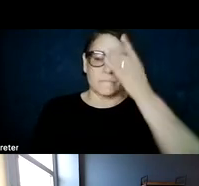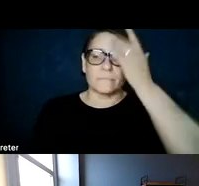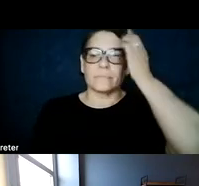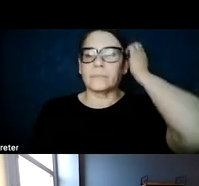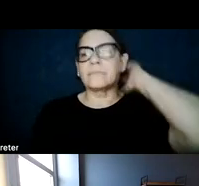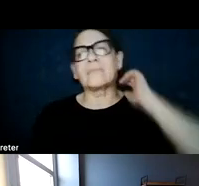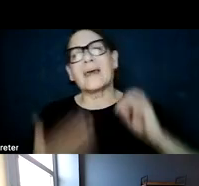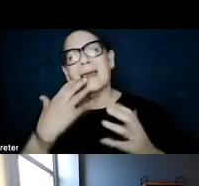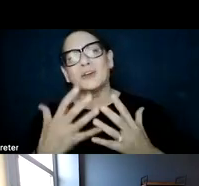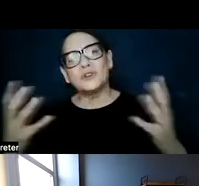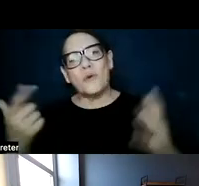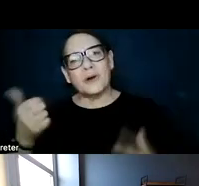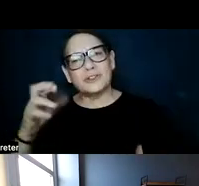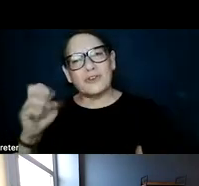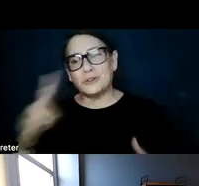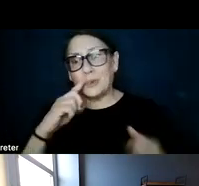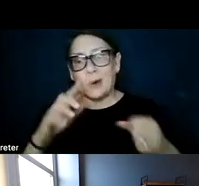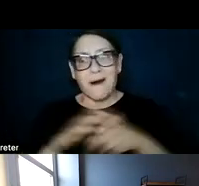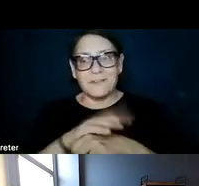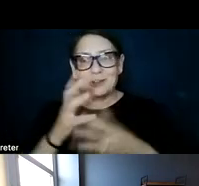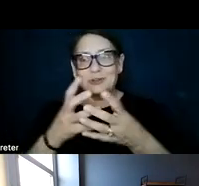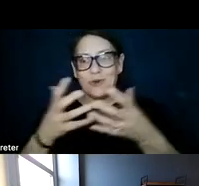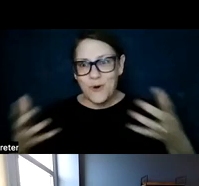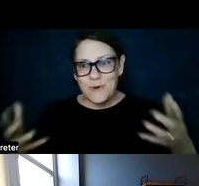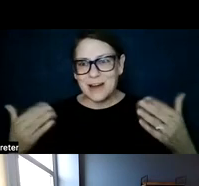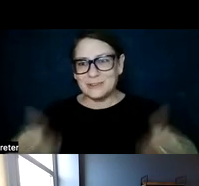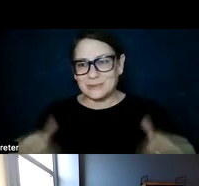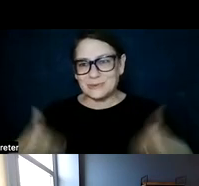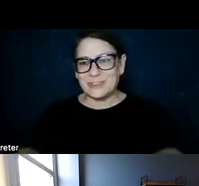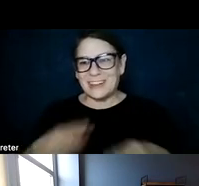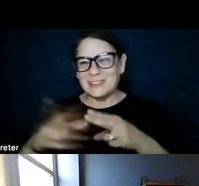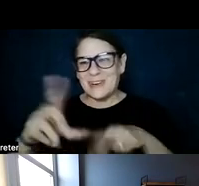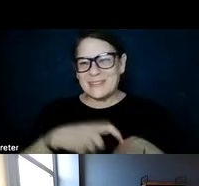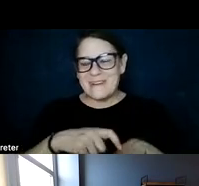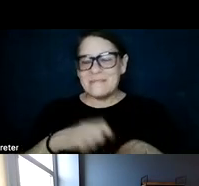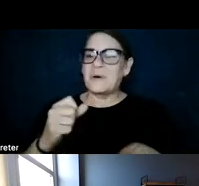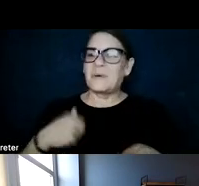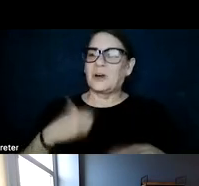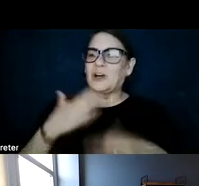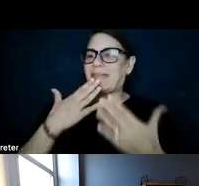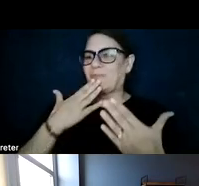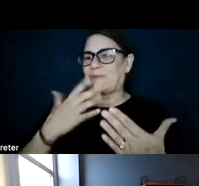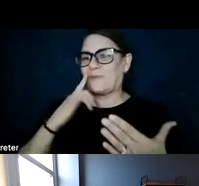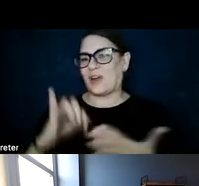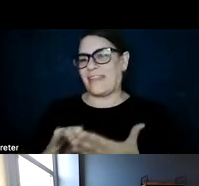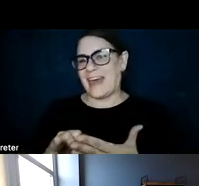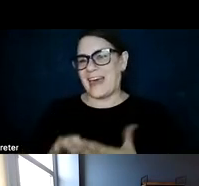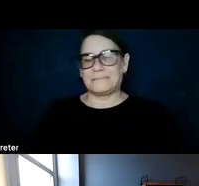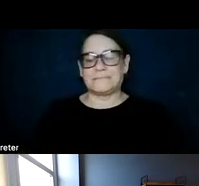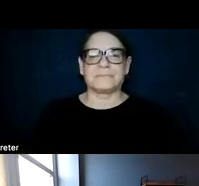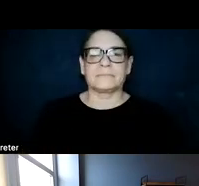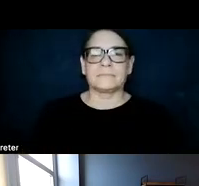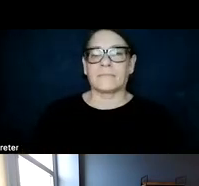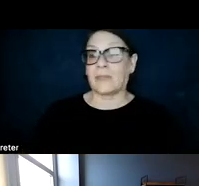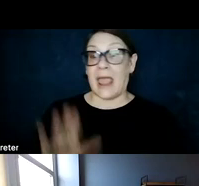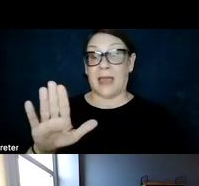Thank you so much, Grace. You covered so much ground in this time, so we're grateful for this explanation and